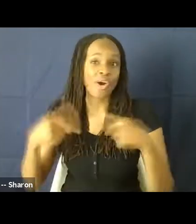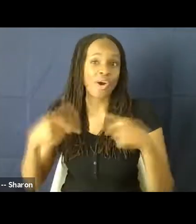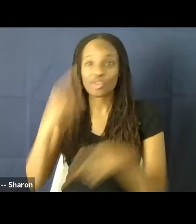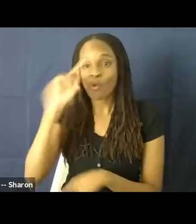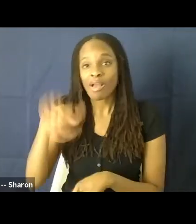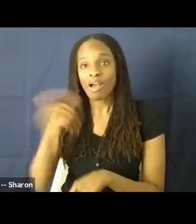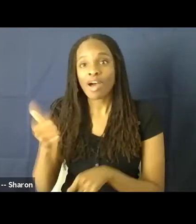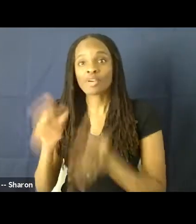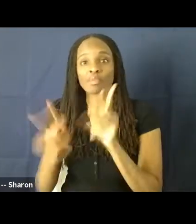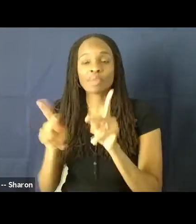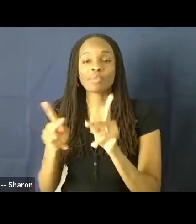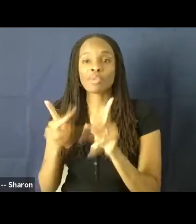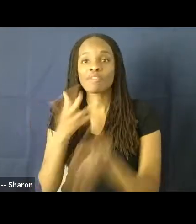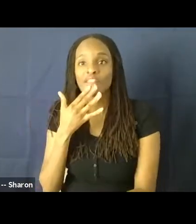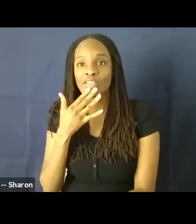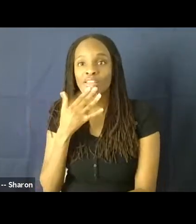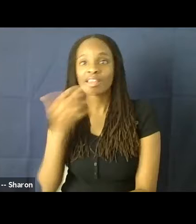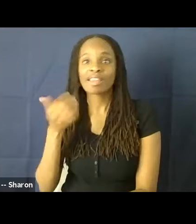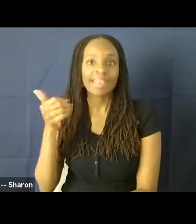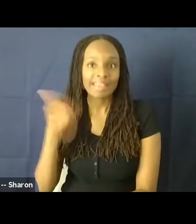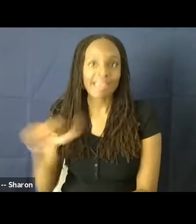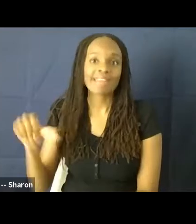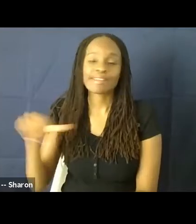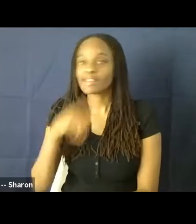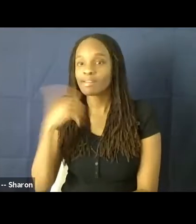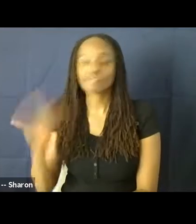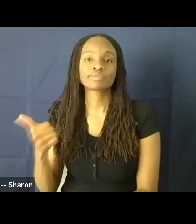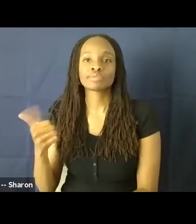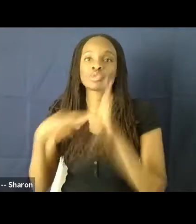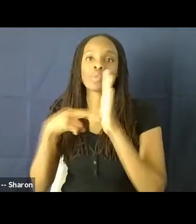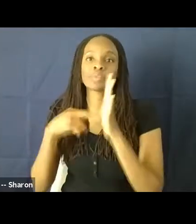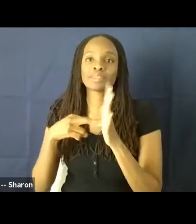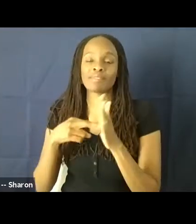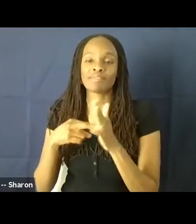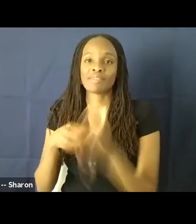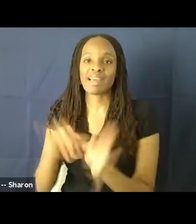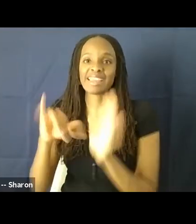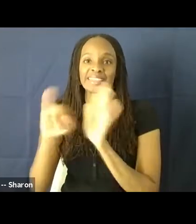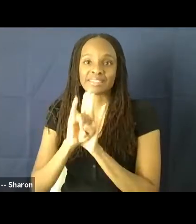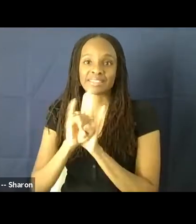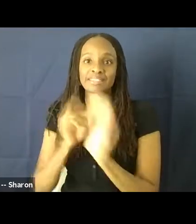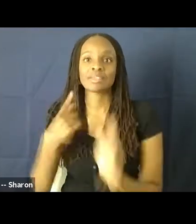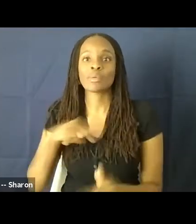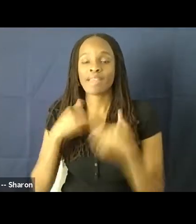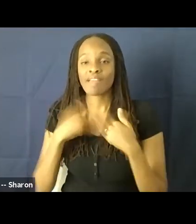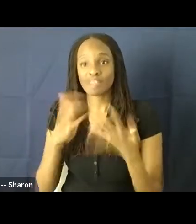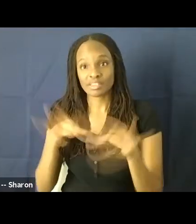color and any other underrepresented identity that we have. It's really important to show multiple